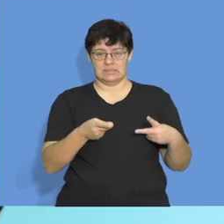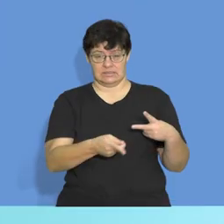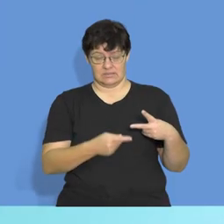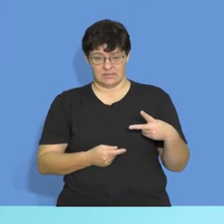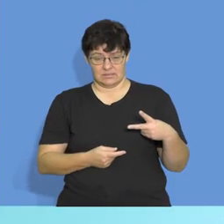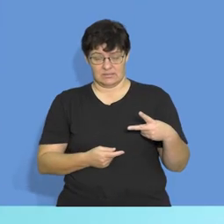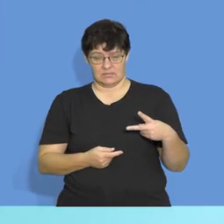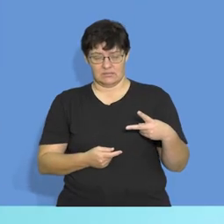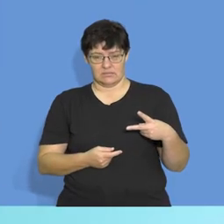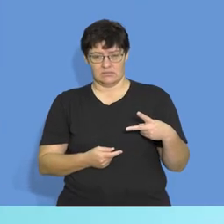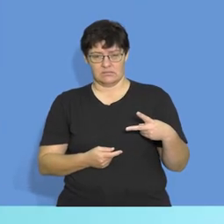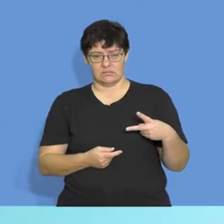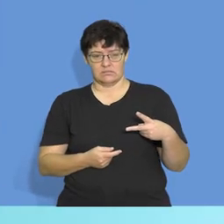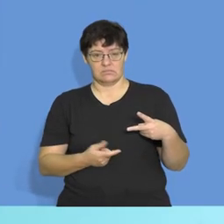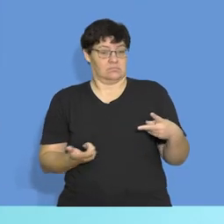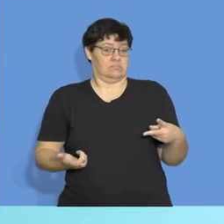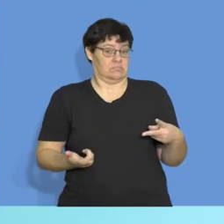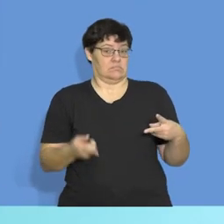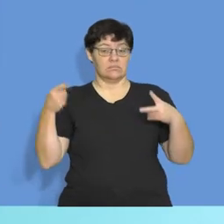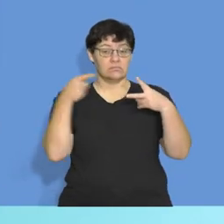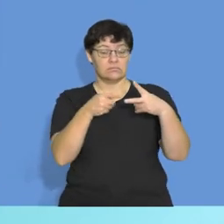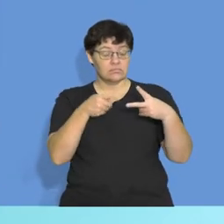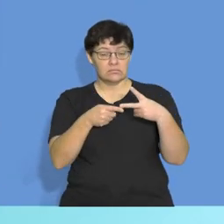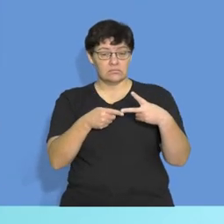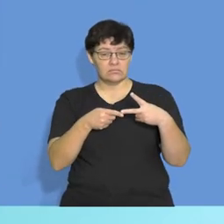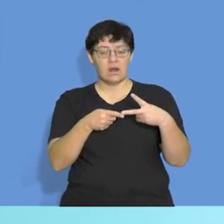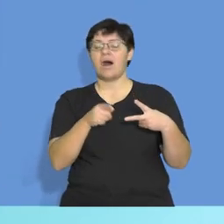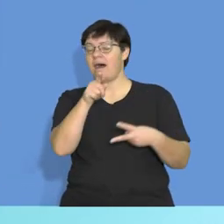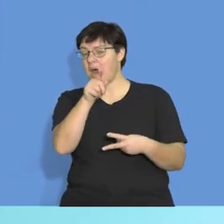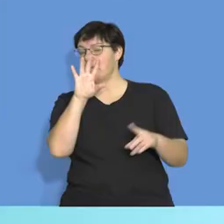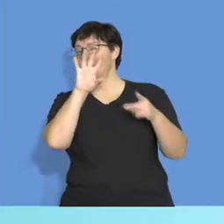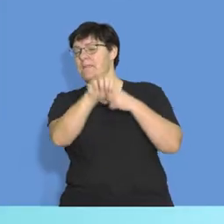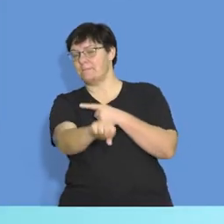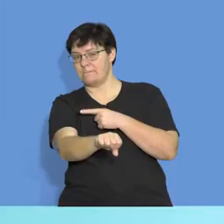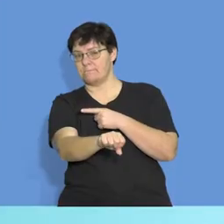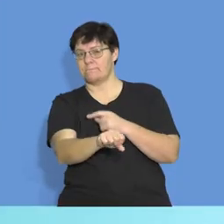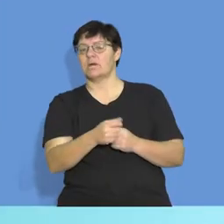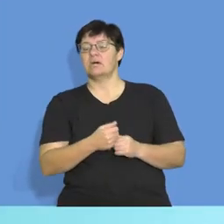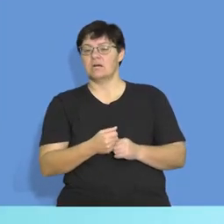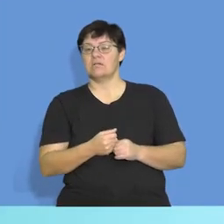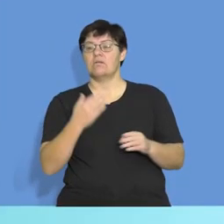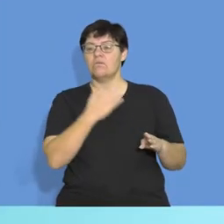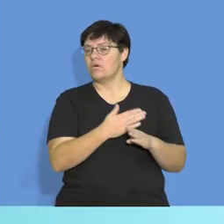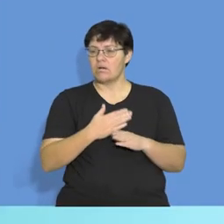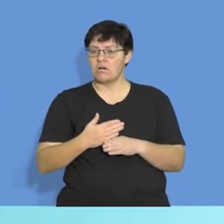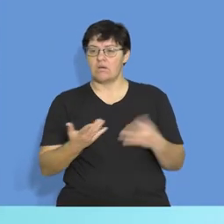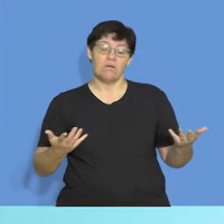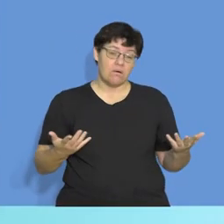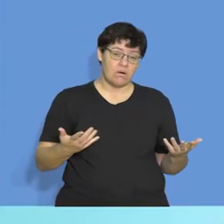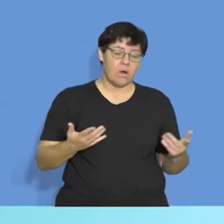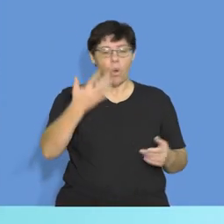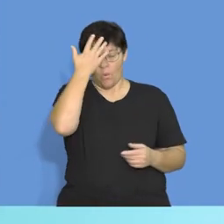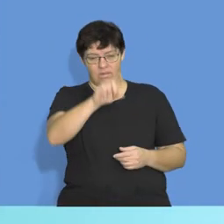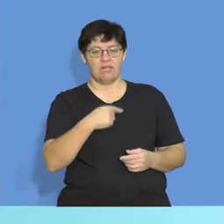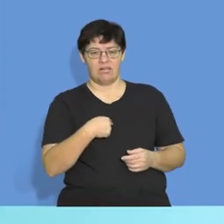you. So in this particular instance, you can clearly see you have been working, you are paying. You know